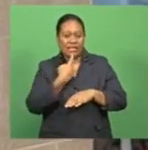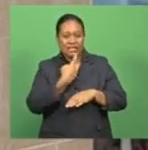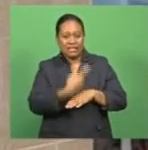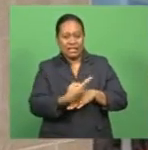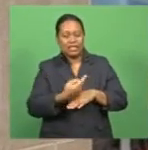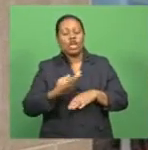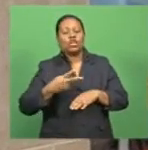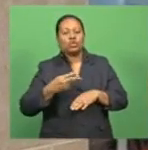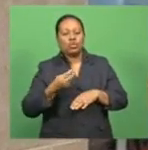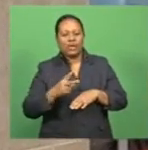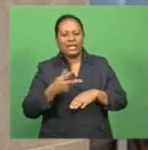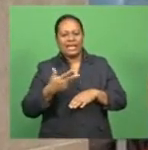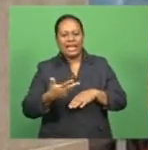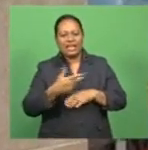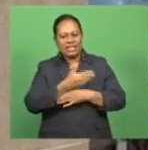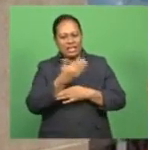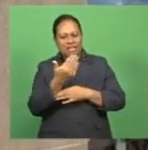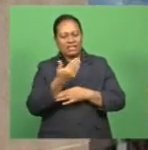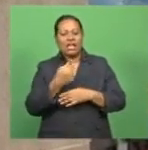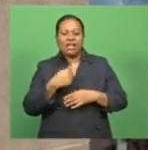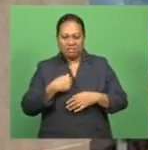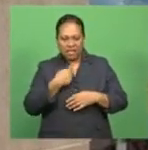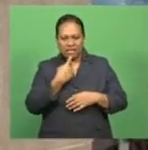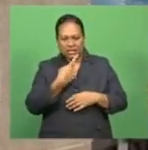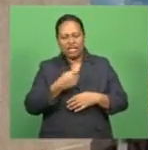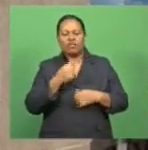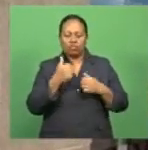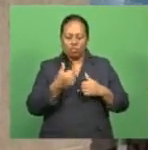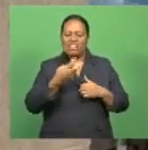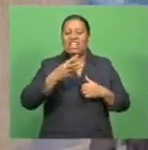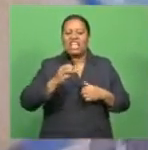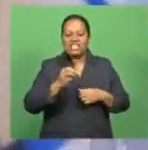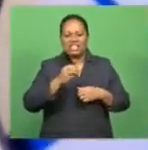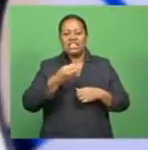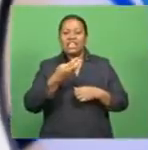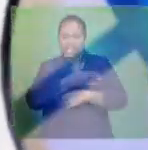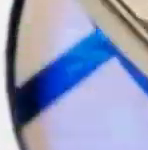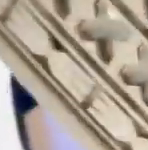28 days now, so I prefer 28 days and above.